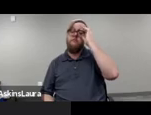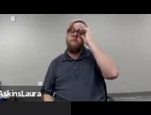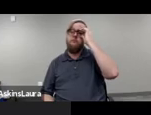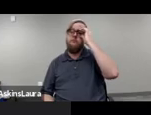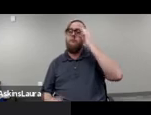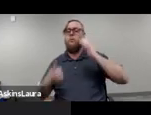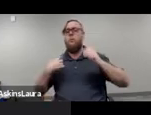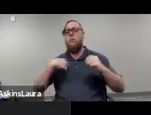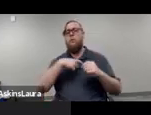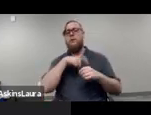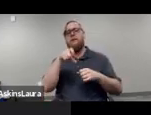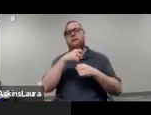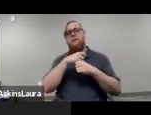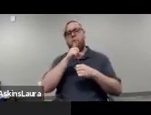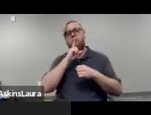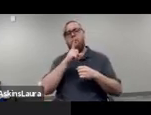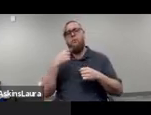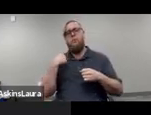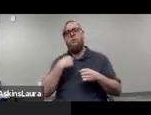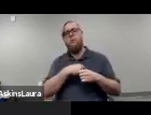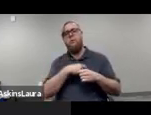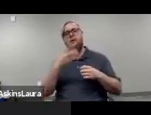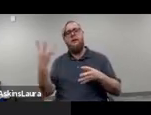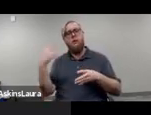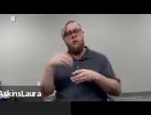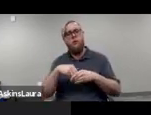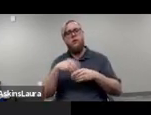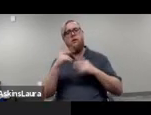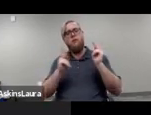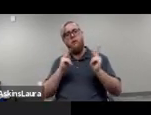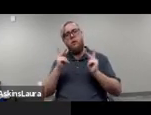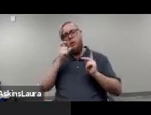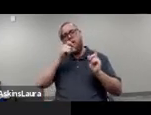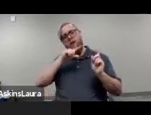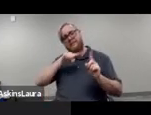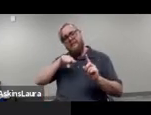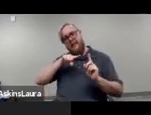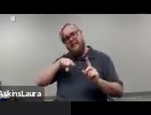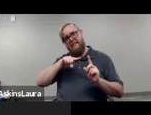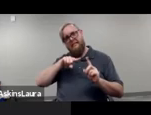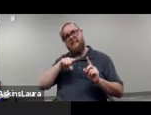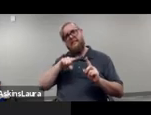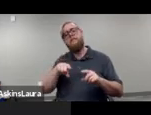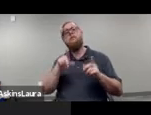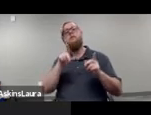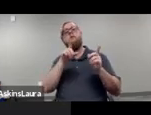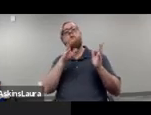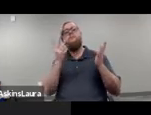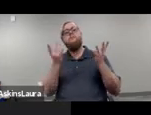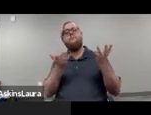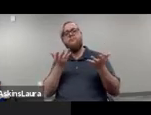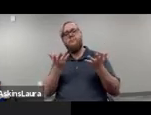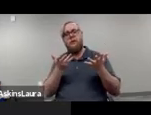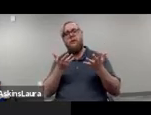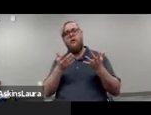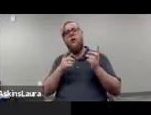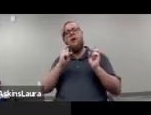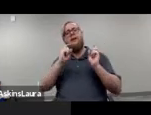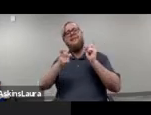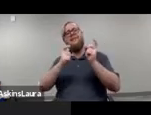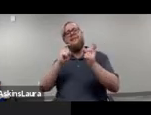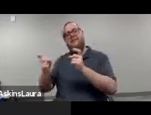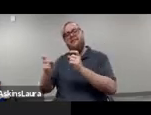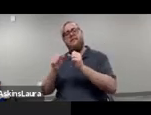We want to make sure we know that included in those who are attending are individuals who are tasked with